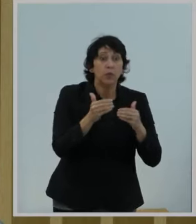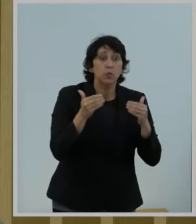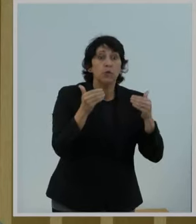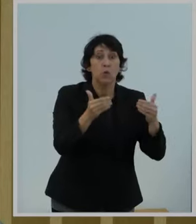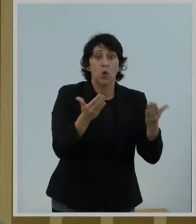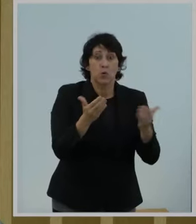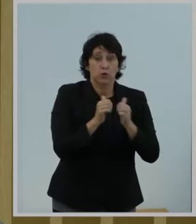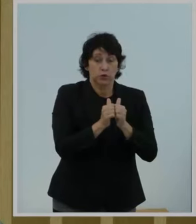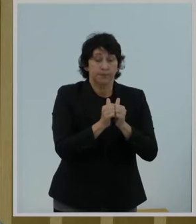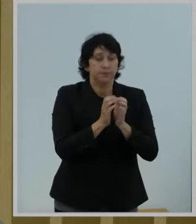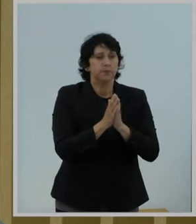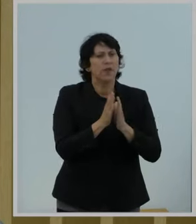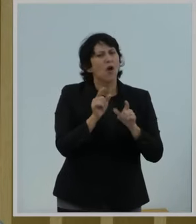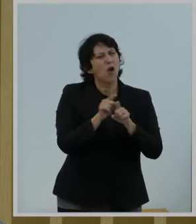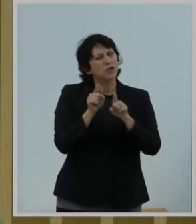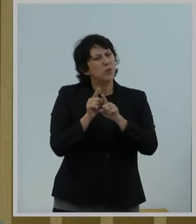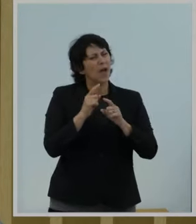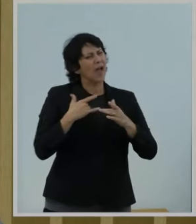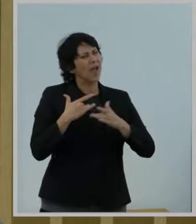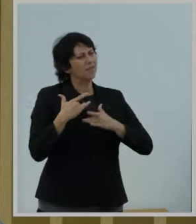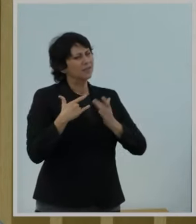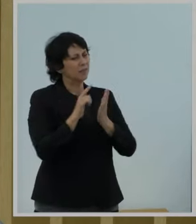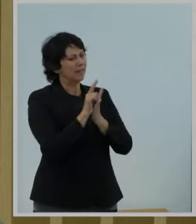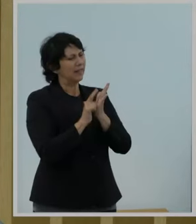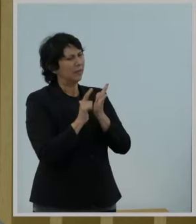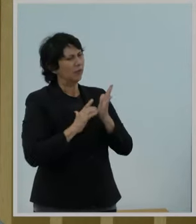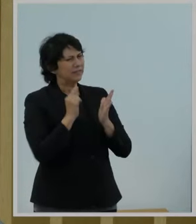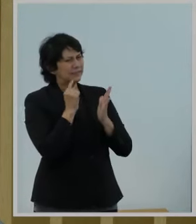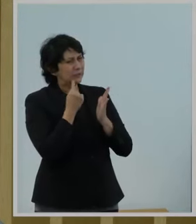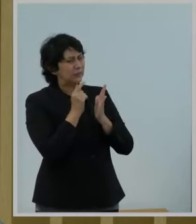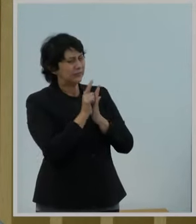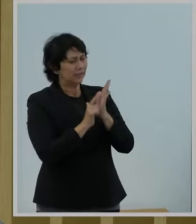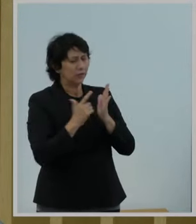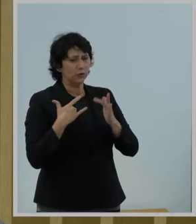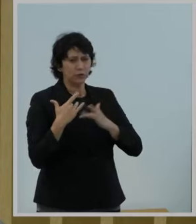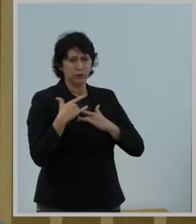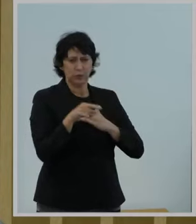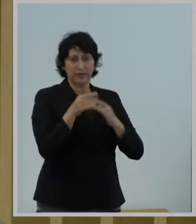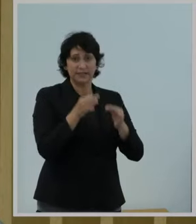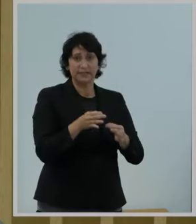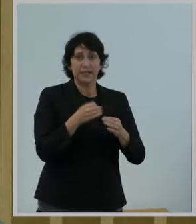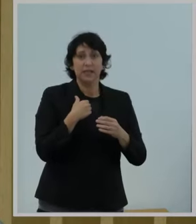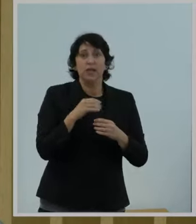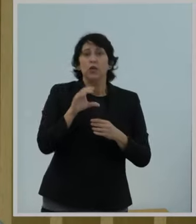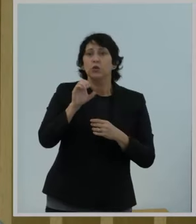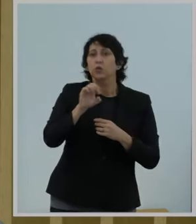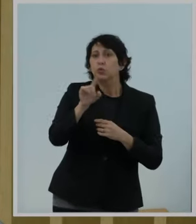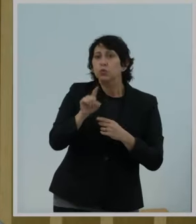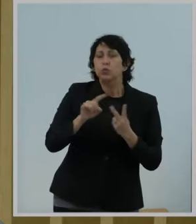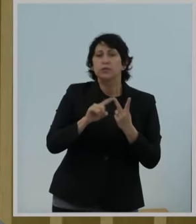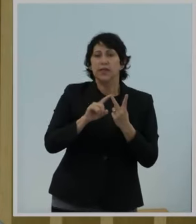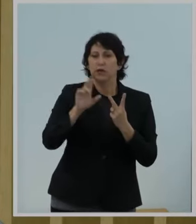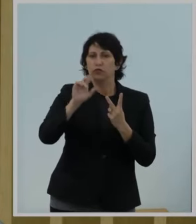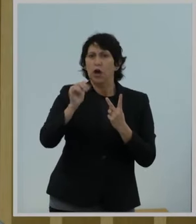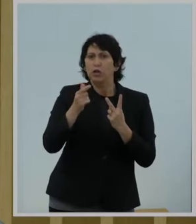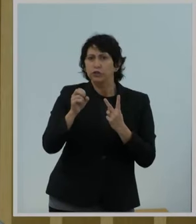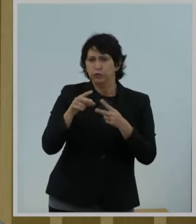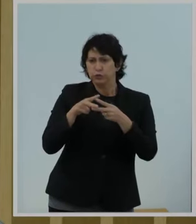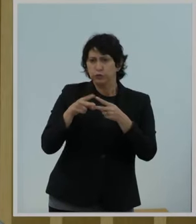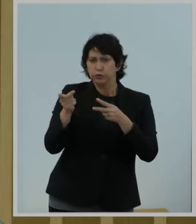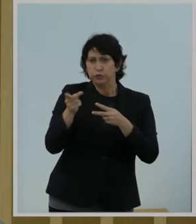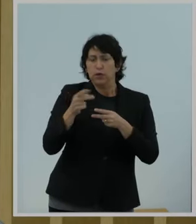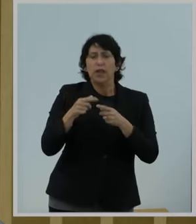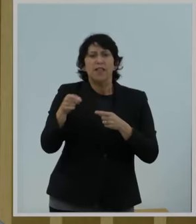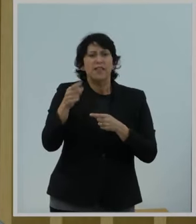I also have serious legal concerns with this decision today. Ranking Member Cruz and Chair Rogers recently